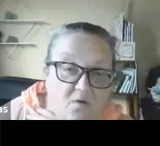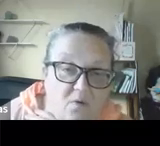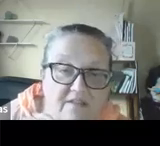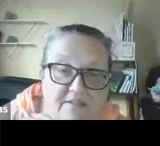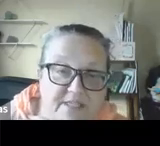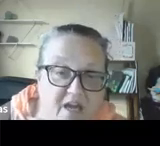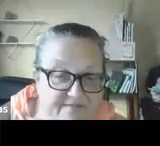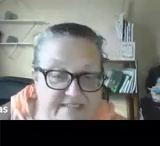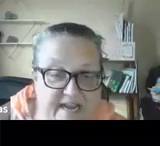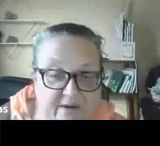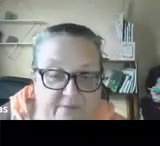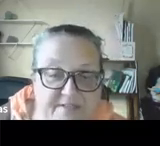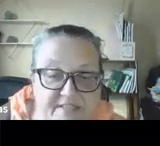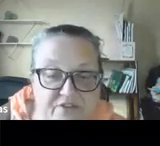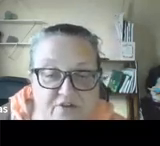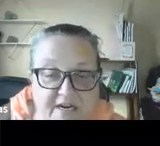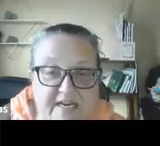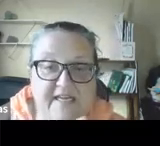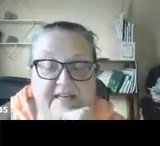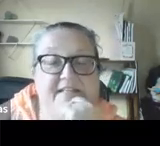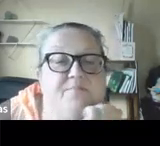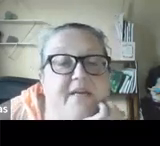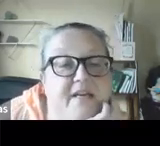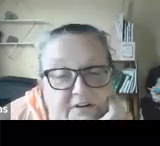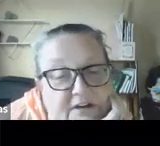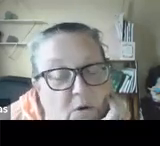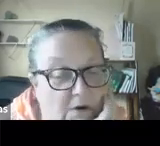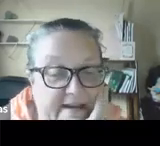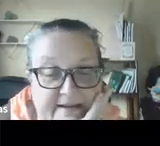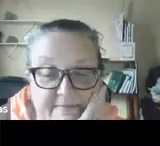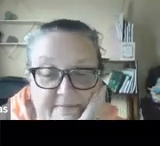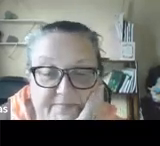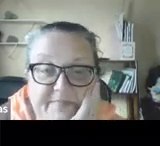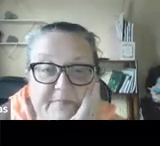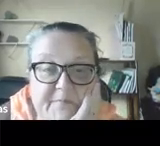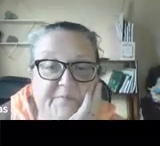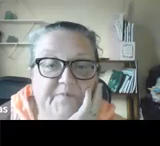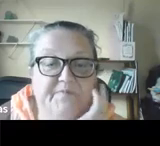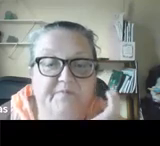So, welcome to Office Hours. This training is being recorded.